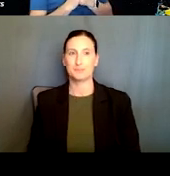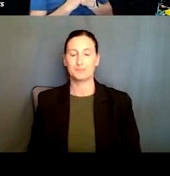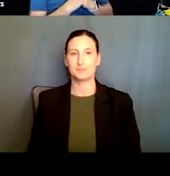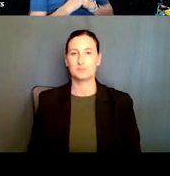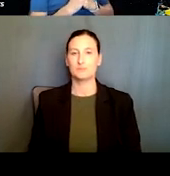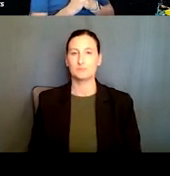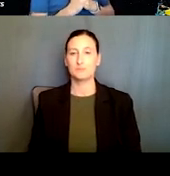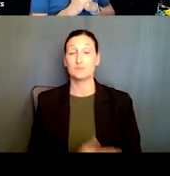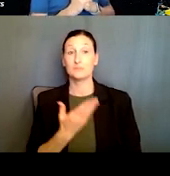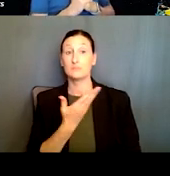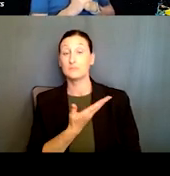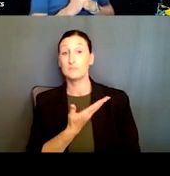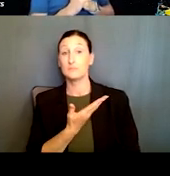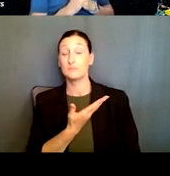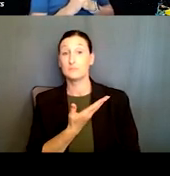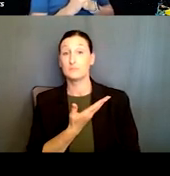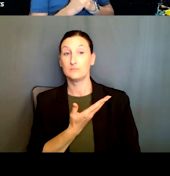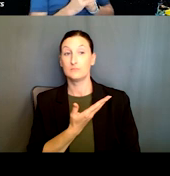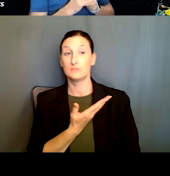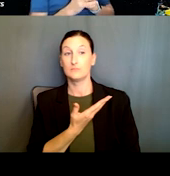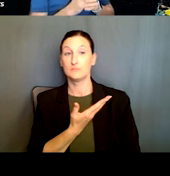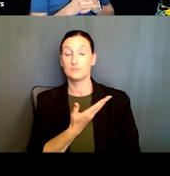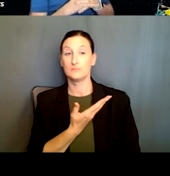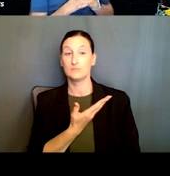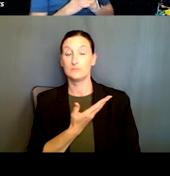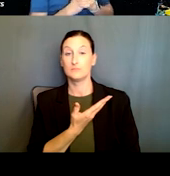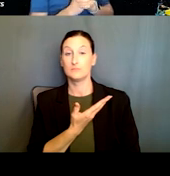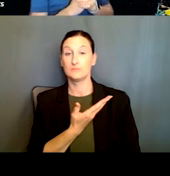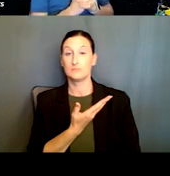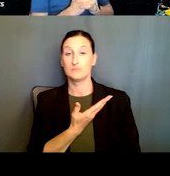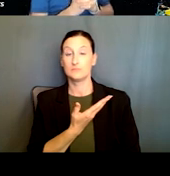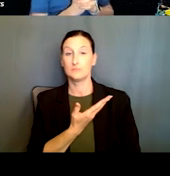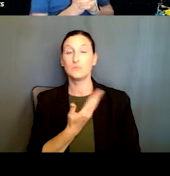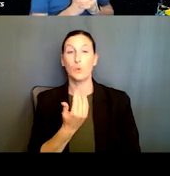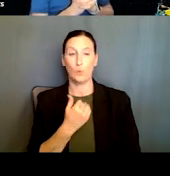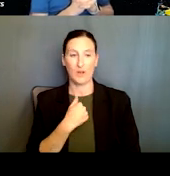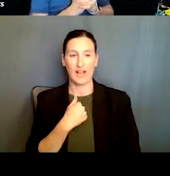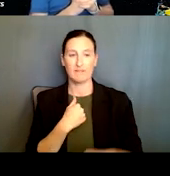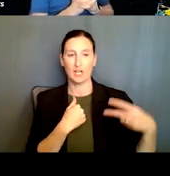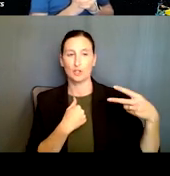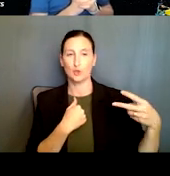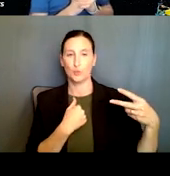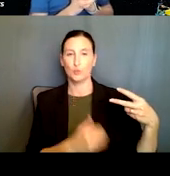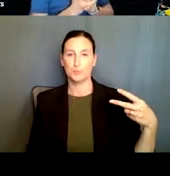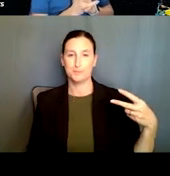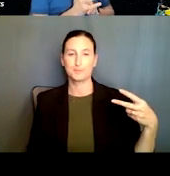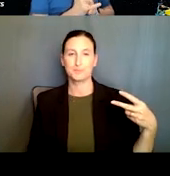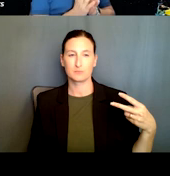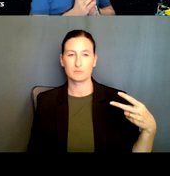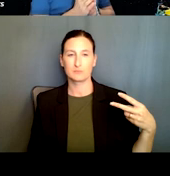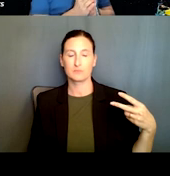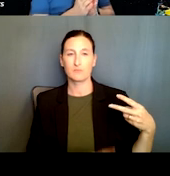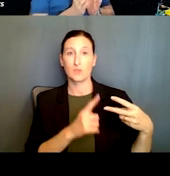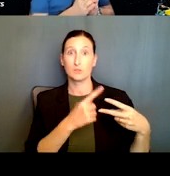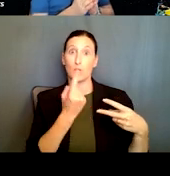The mid, mid-scale research infrastructure, uh, there are two here, the mid-scale research infrastructure one